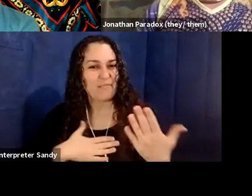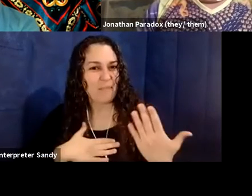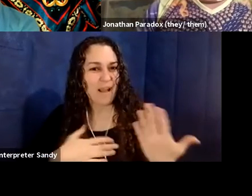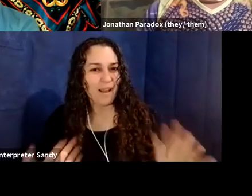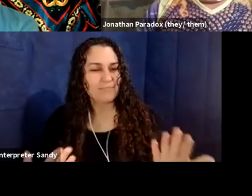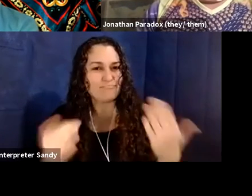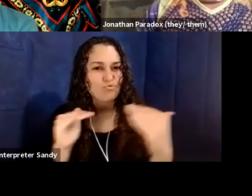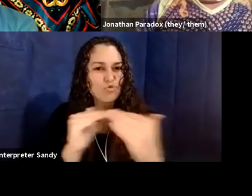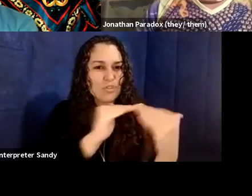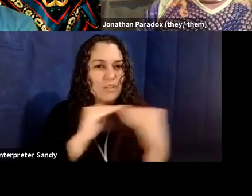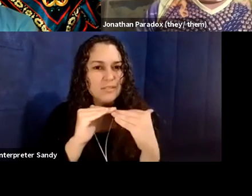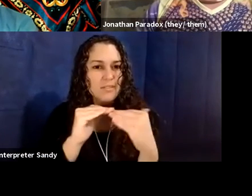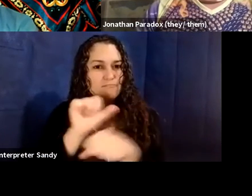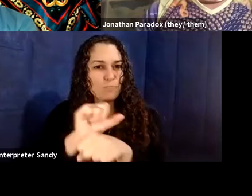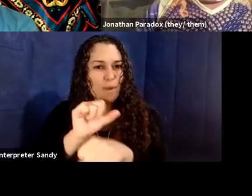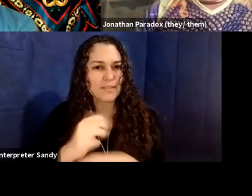and